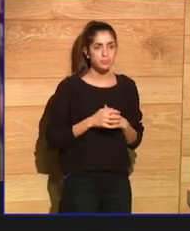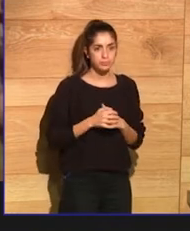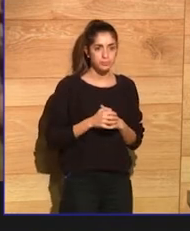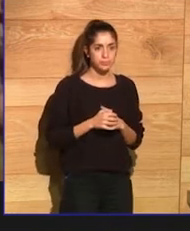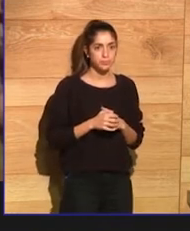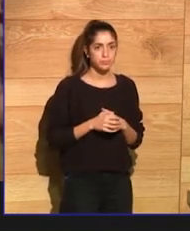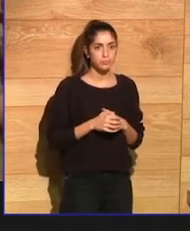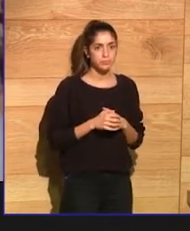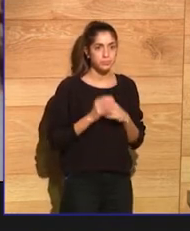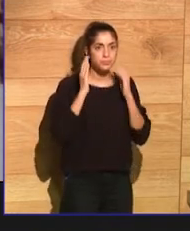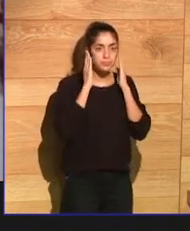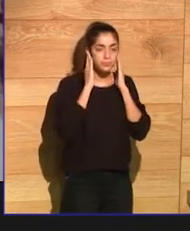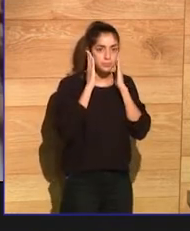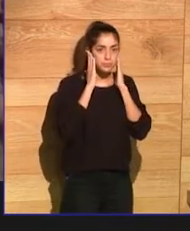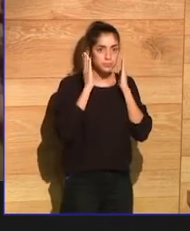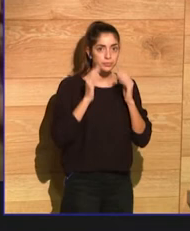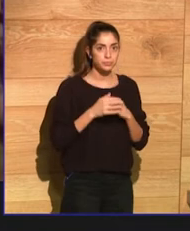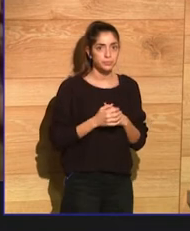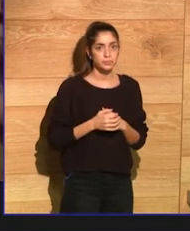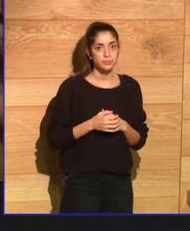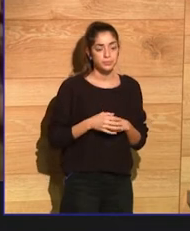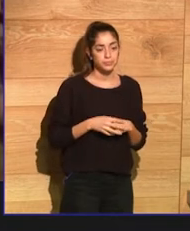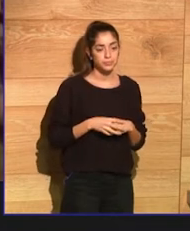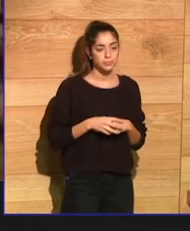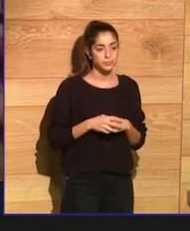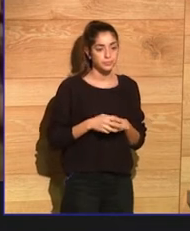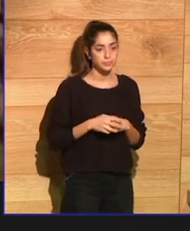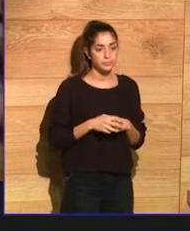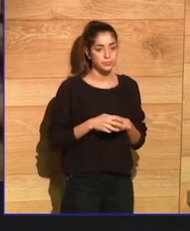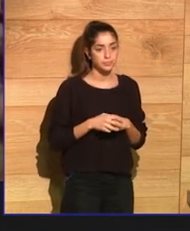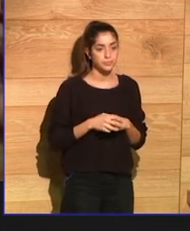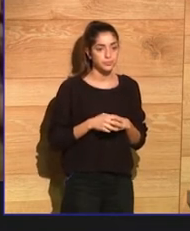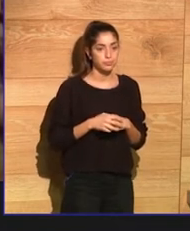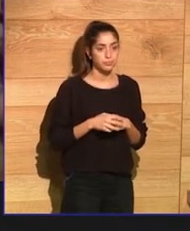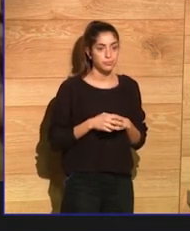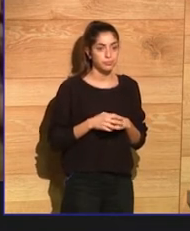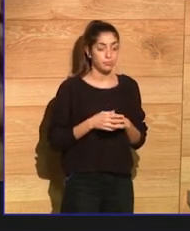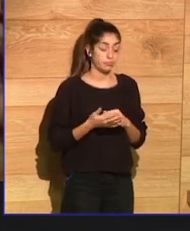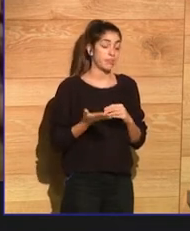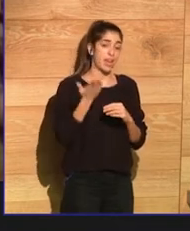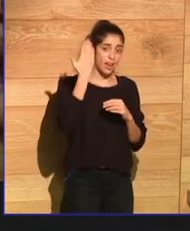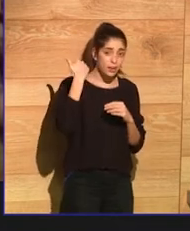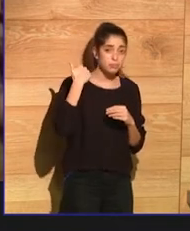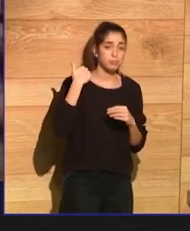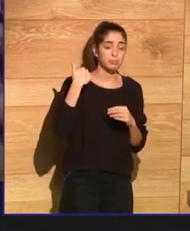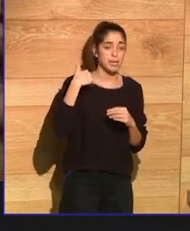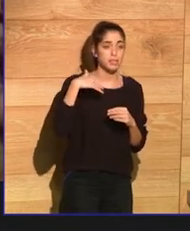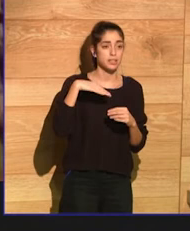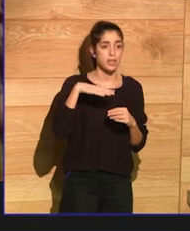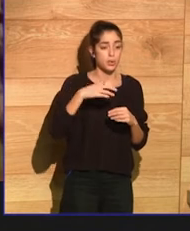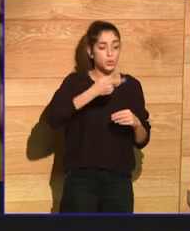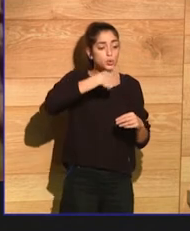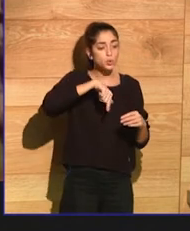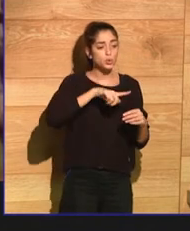Well, in the past, we seem to have had a lot more open space. We had